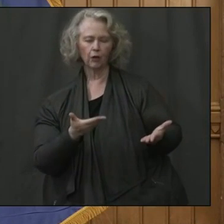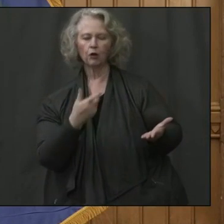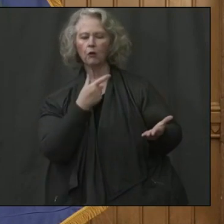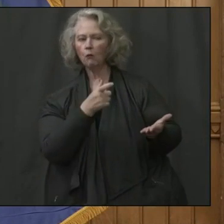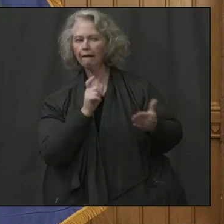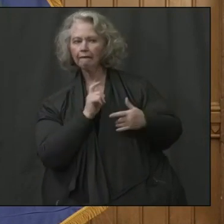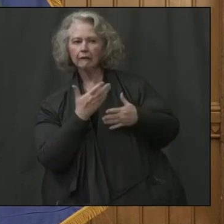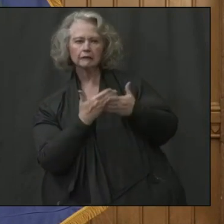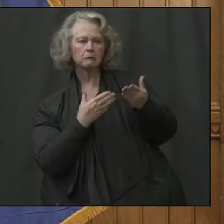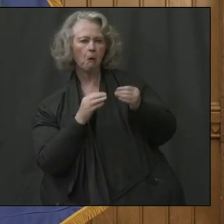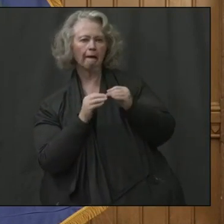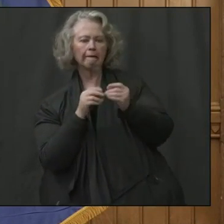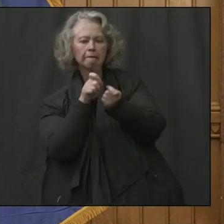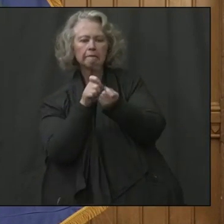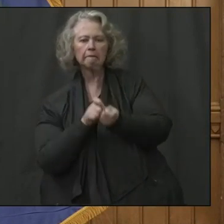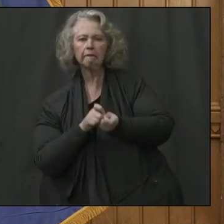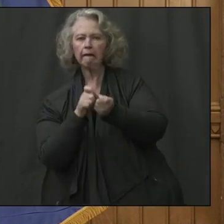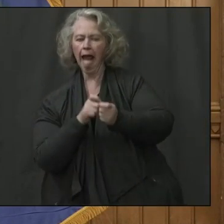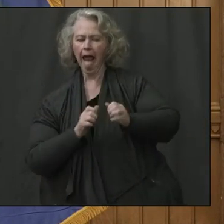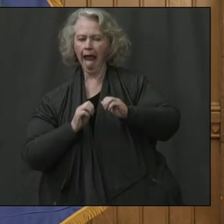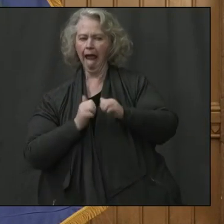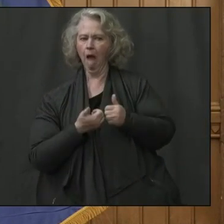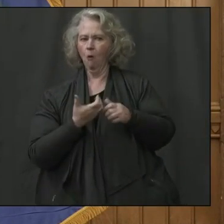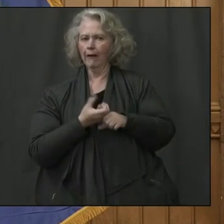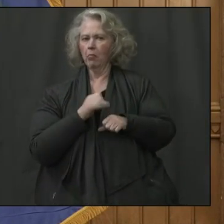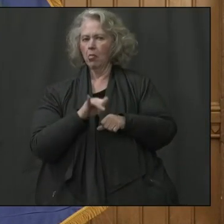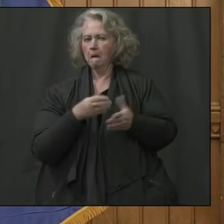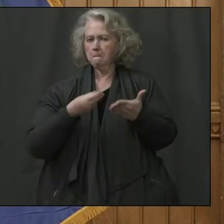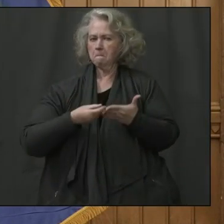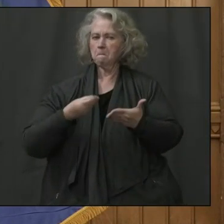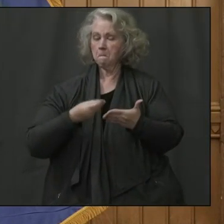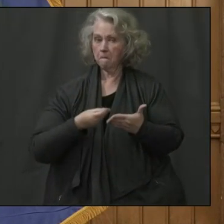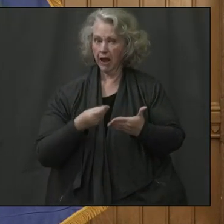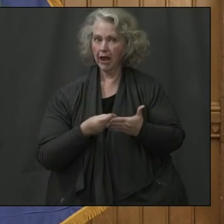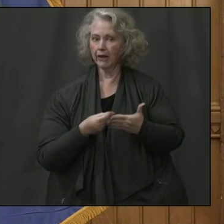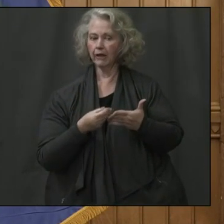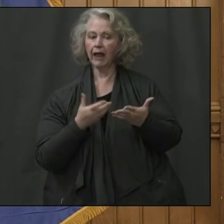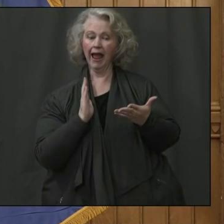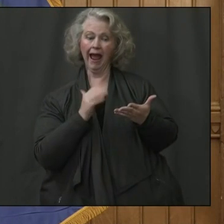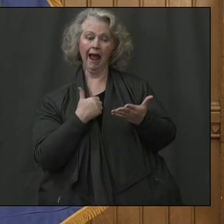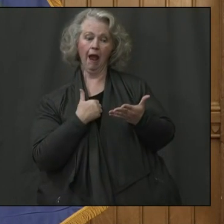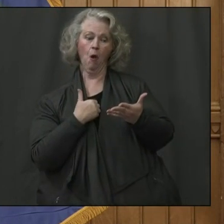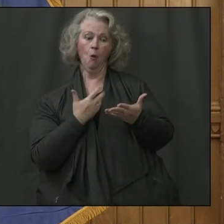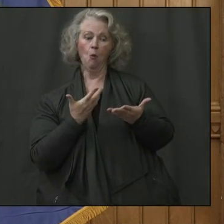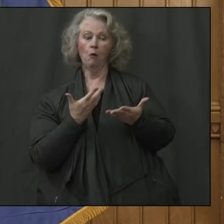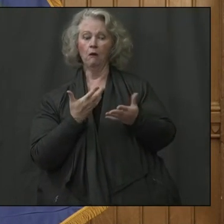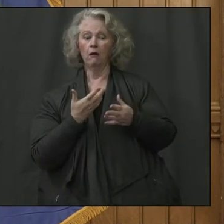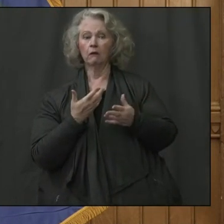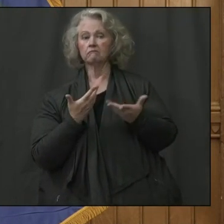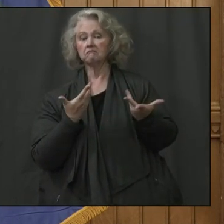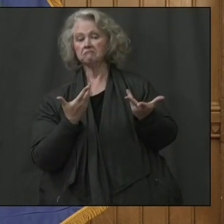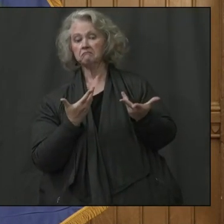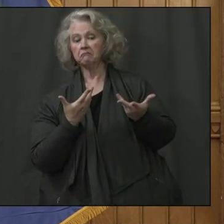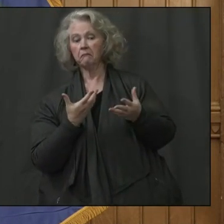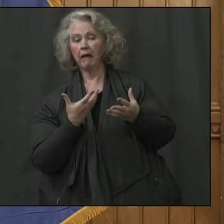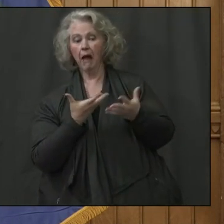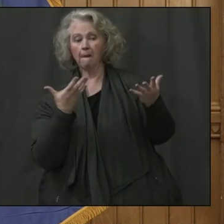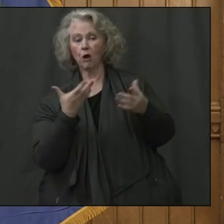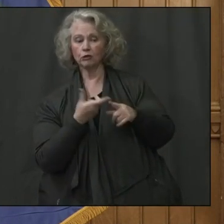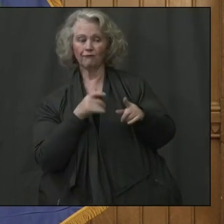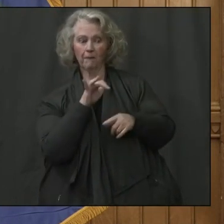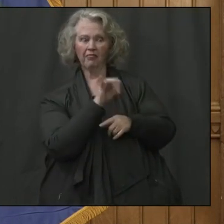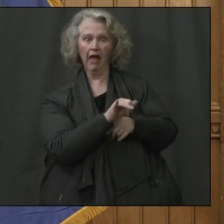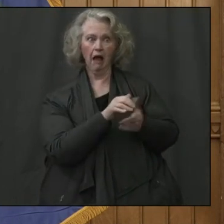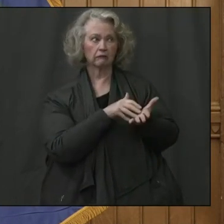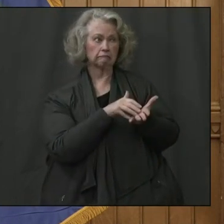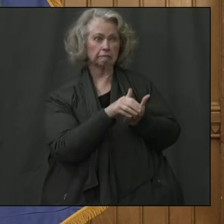the how and the when for that $100 billion, which our share of that is 1% 2%. We'll be able